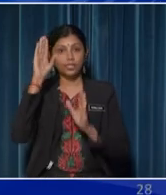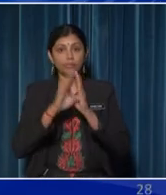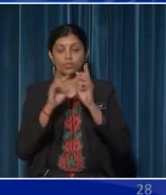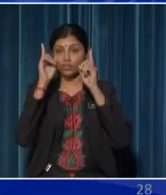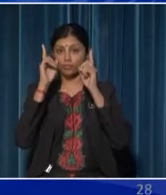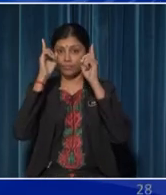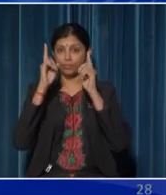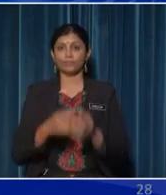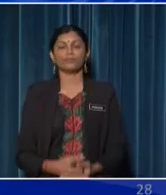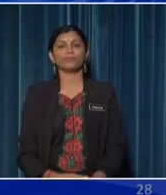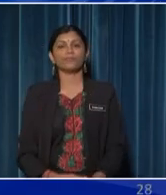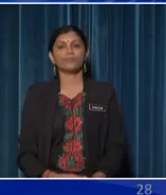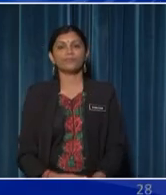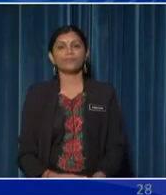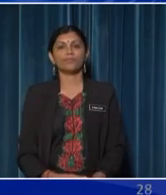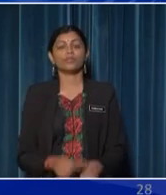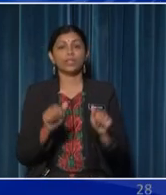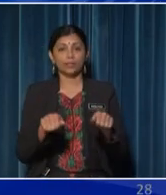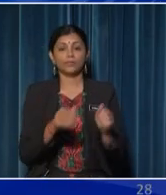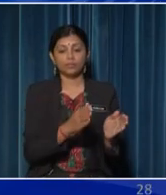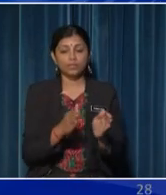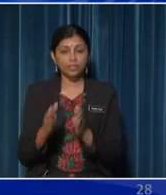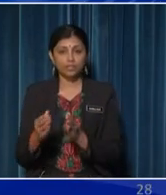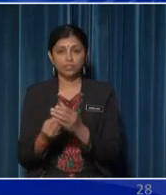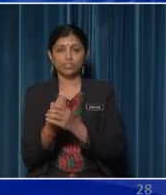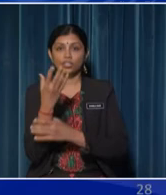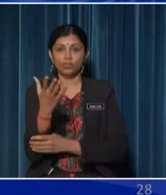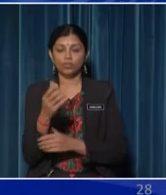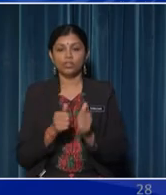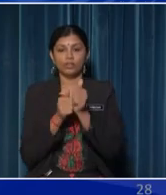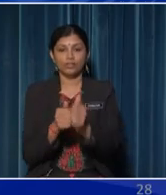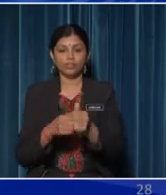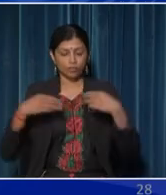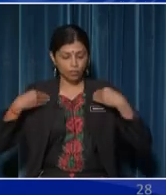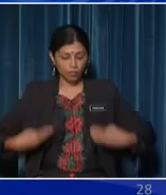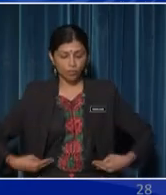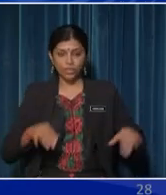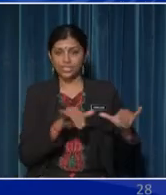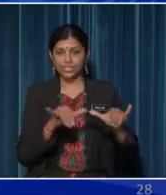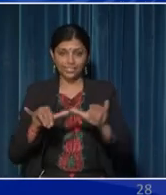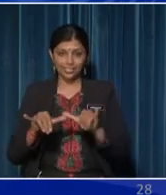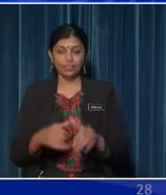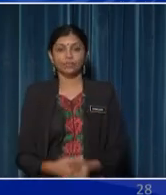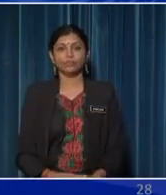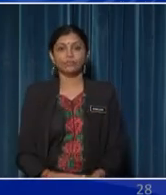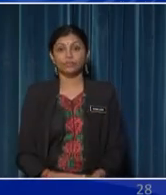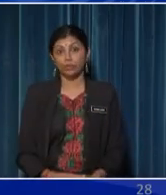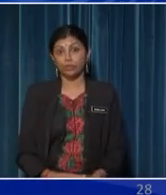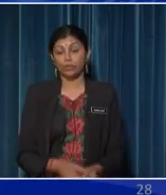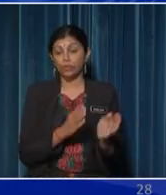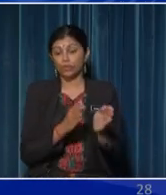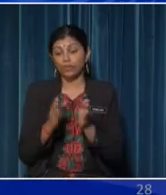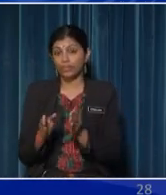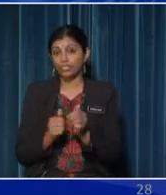picture We are able to arrange the growth according to the body size When we arrange